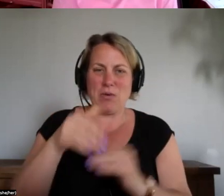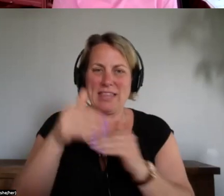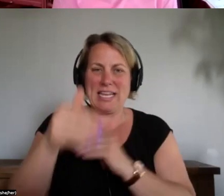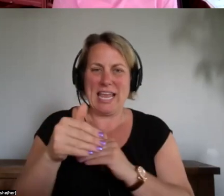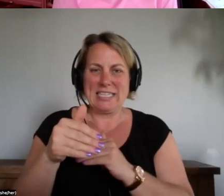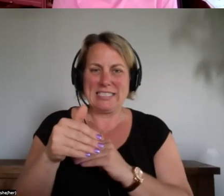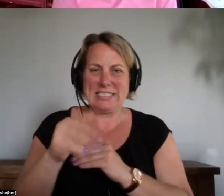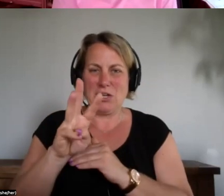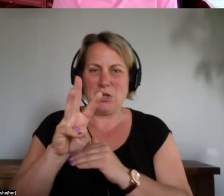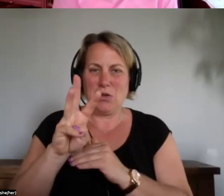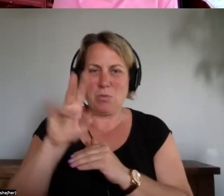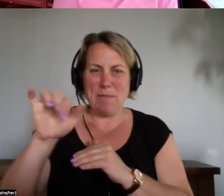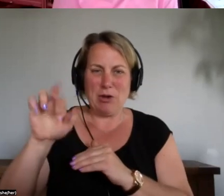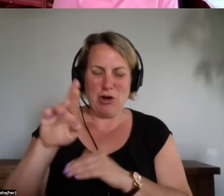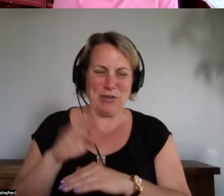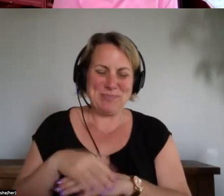you all bye